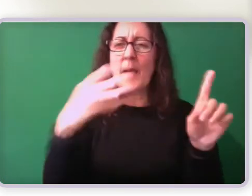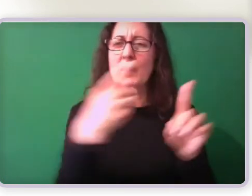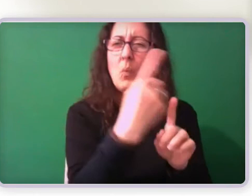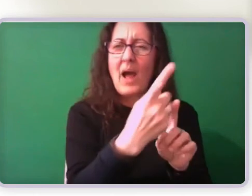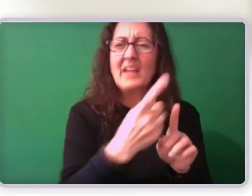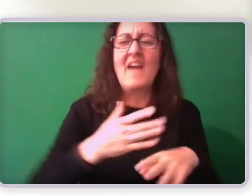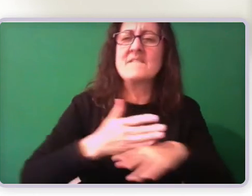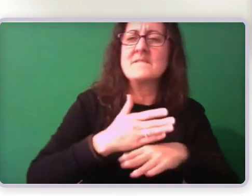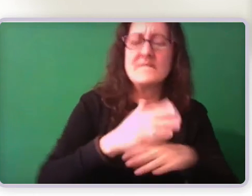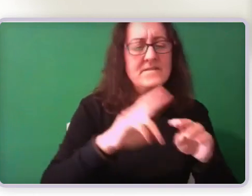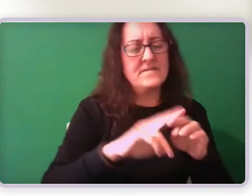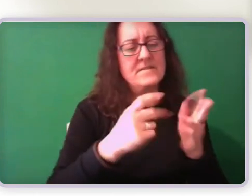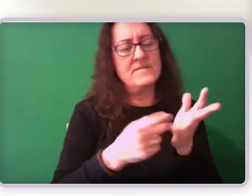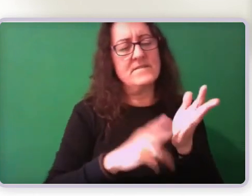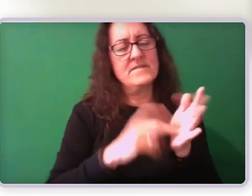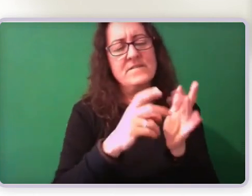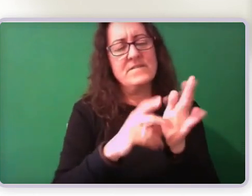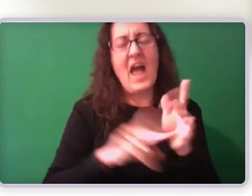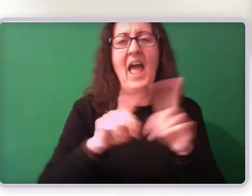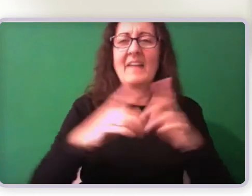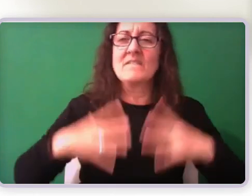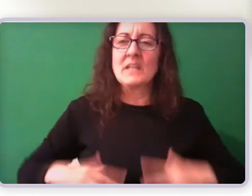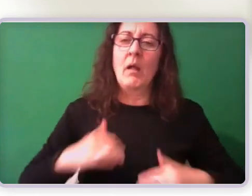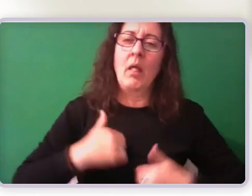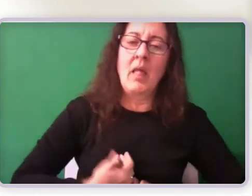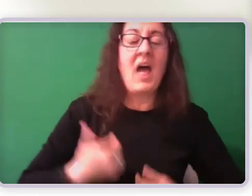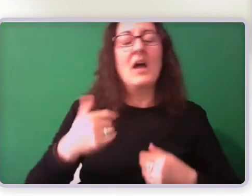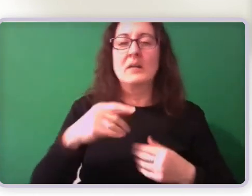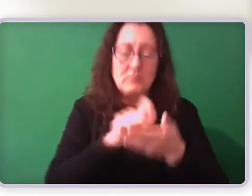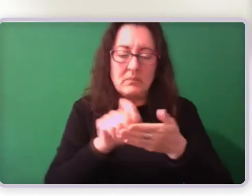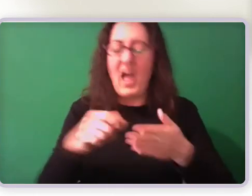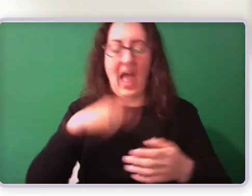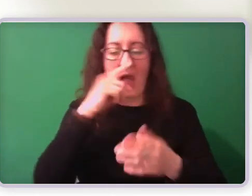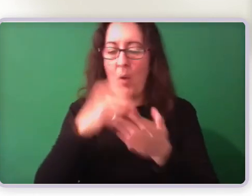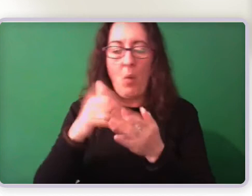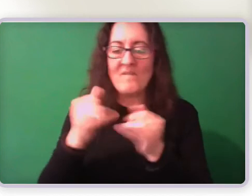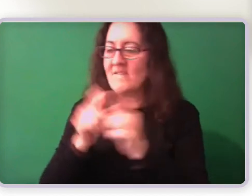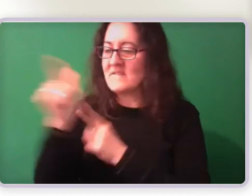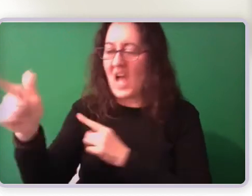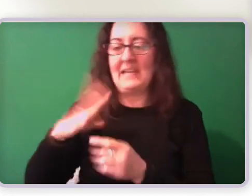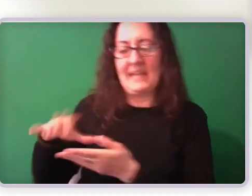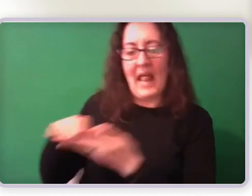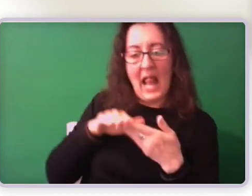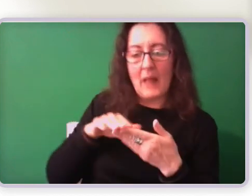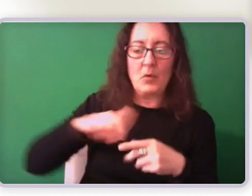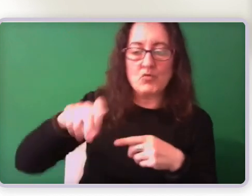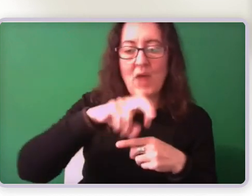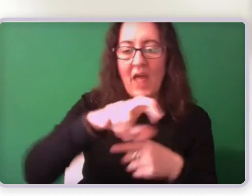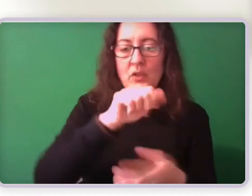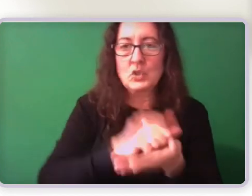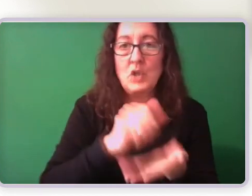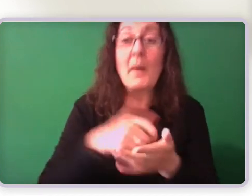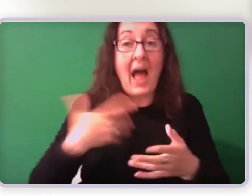I can't walk very far. I need help to get around the shops. I can only get around with a walking frame, but even that's a